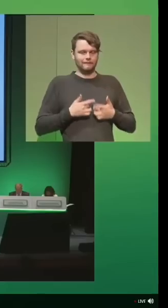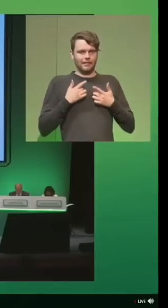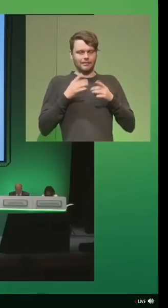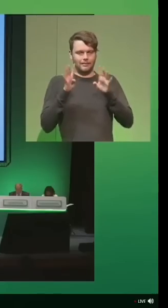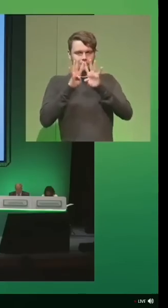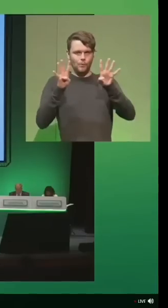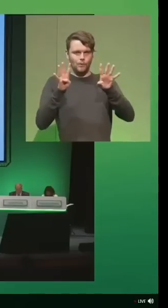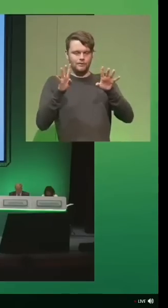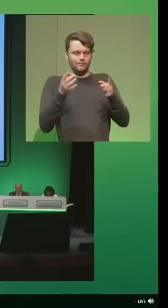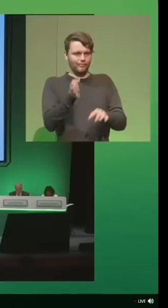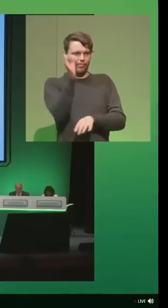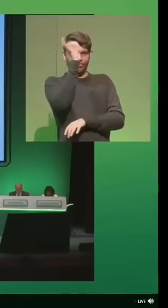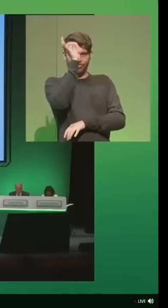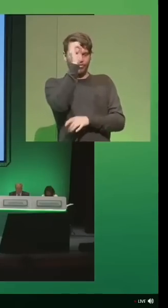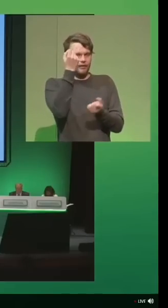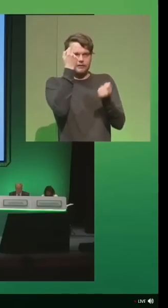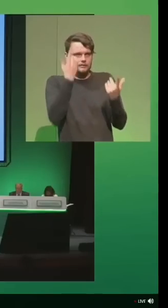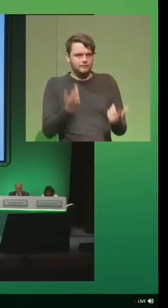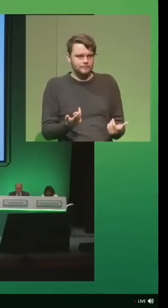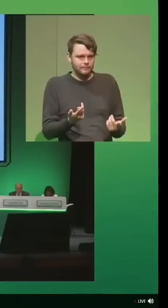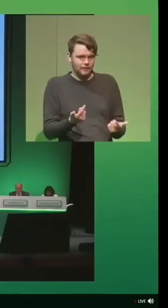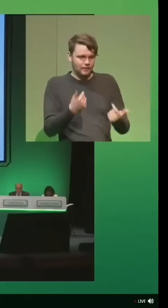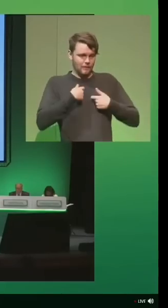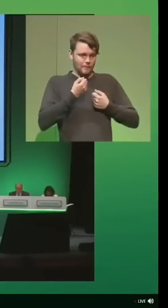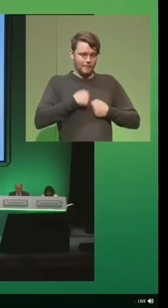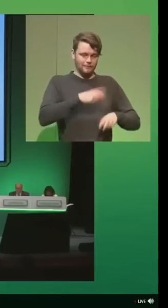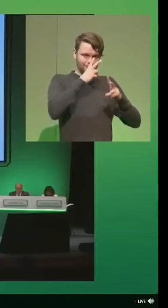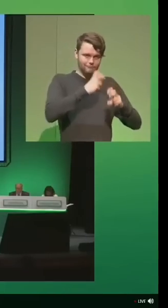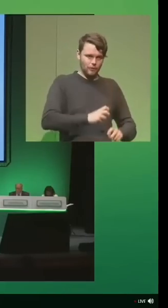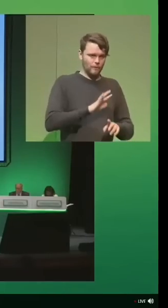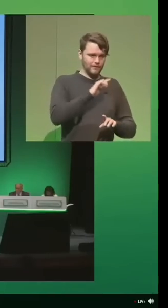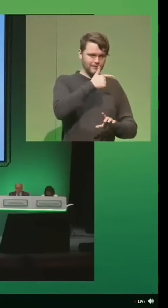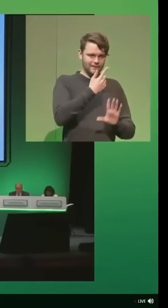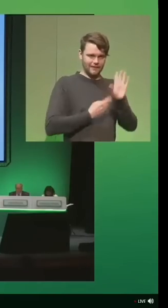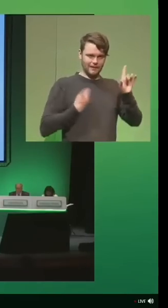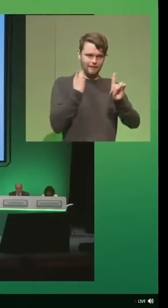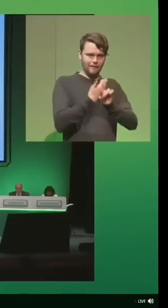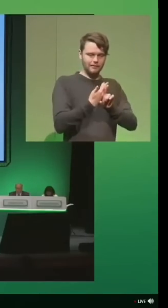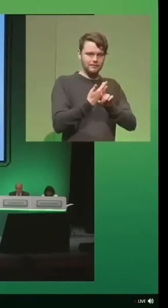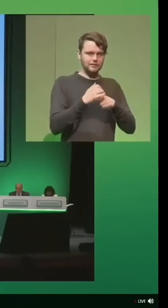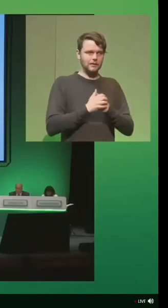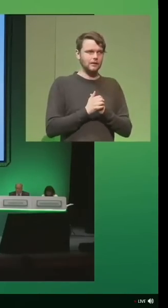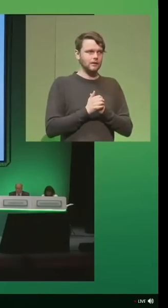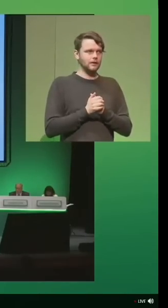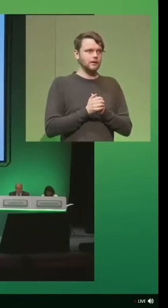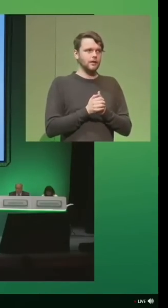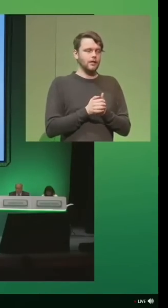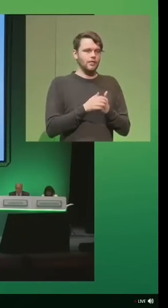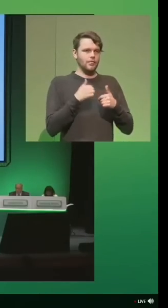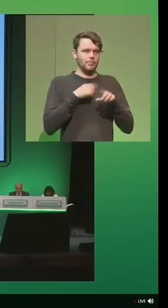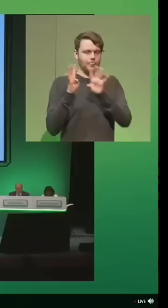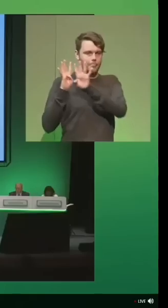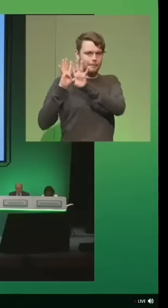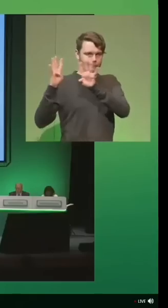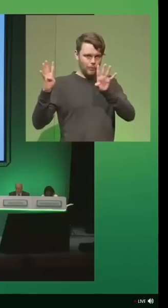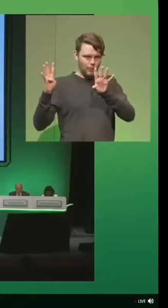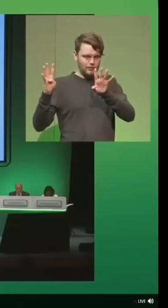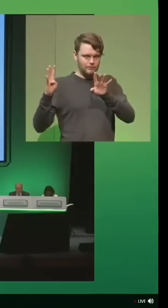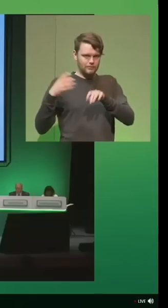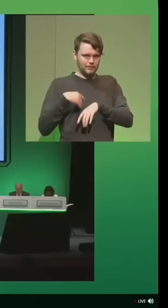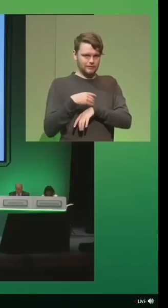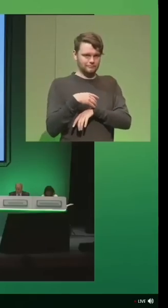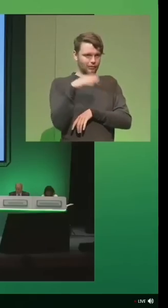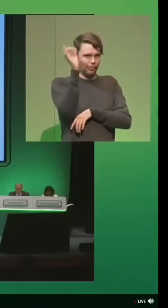not seeing. It is apparent from my studies over the last seven years that the board is not